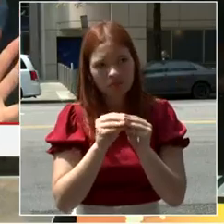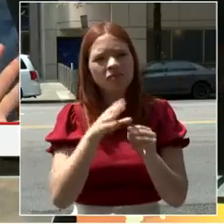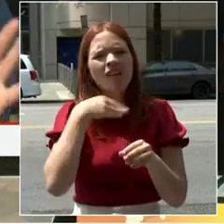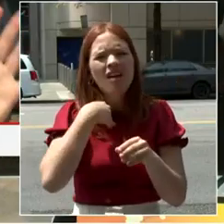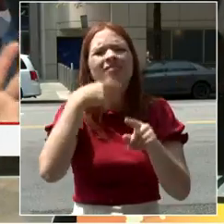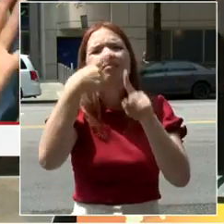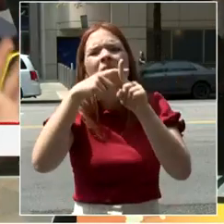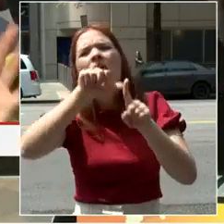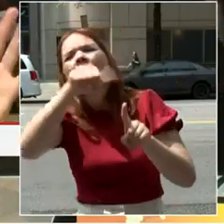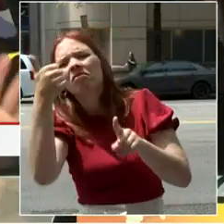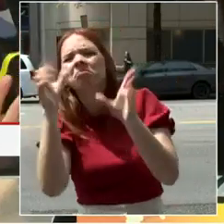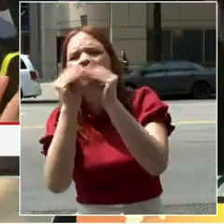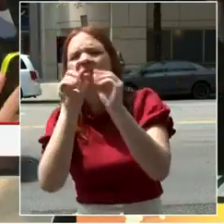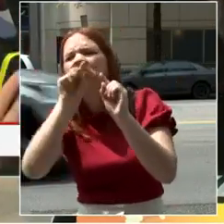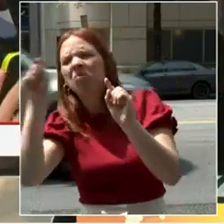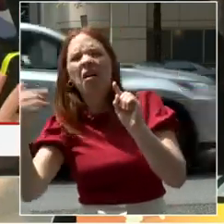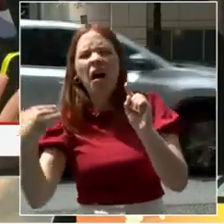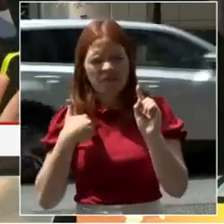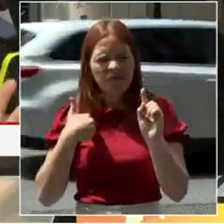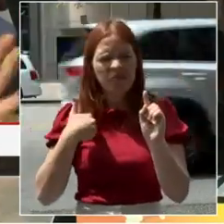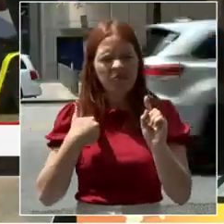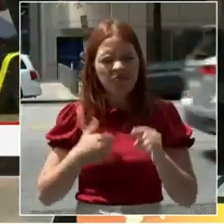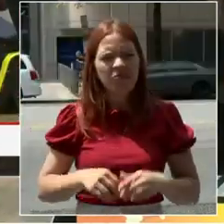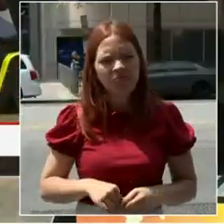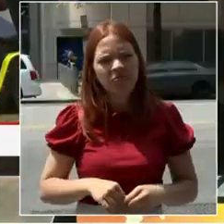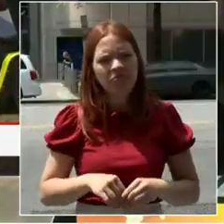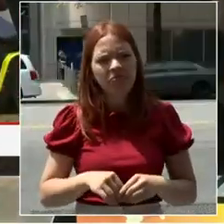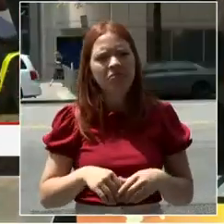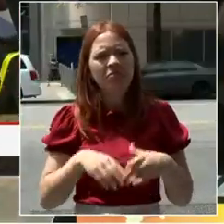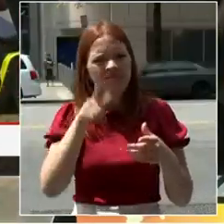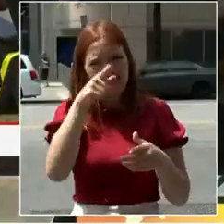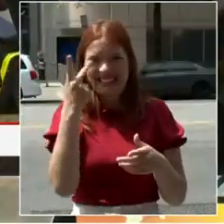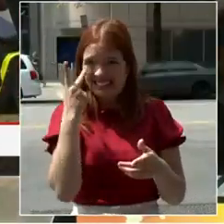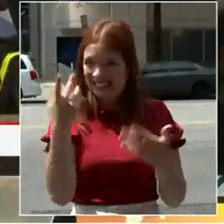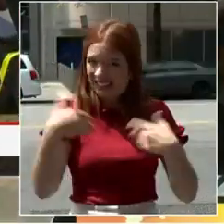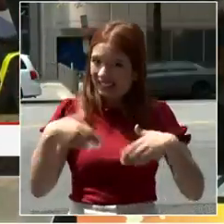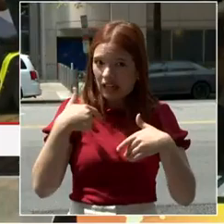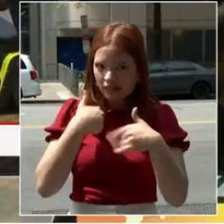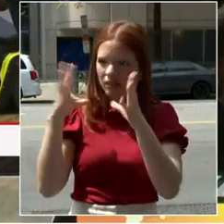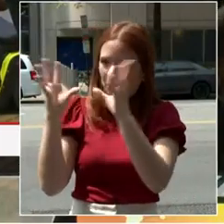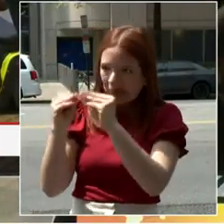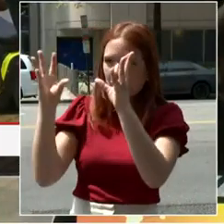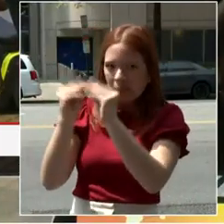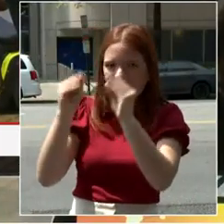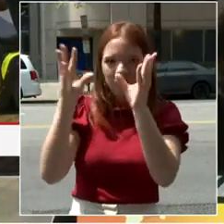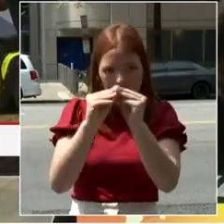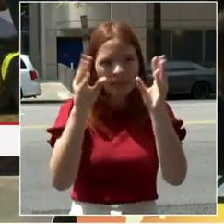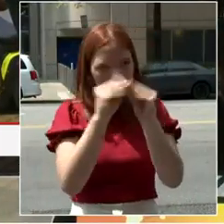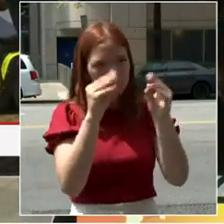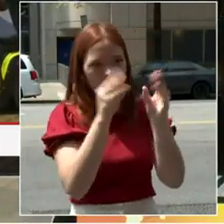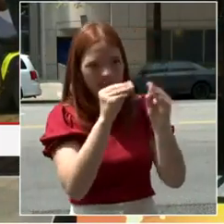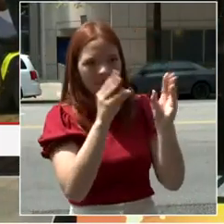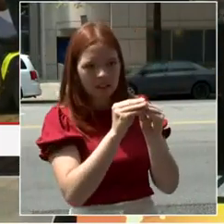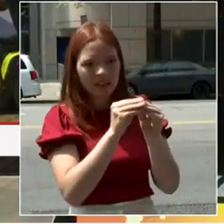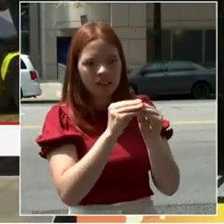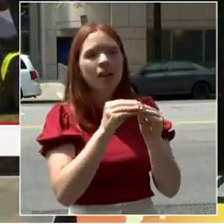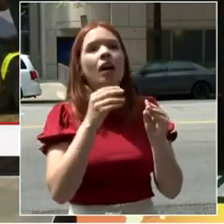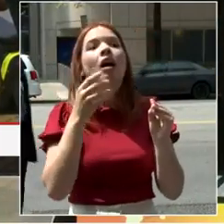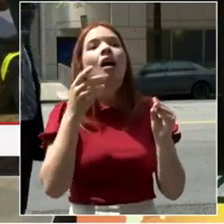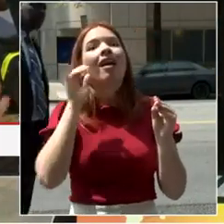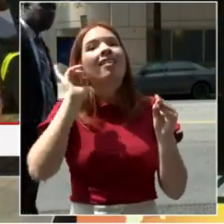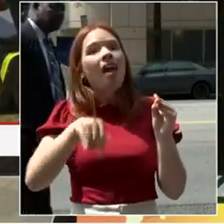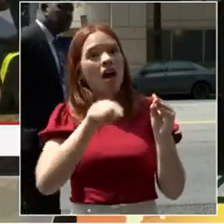insights from this public engagement process are going to inform the economic development study. And that will be the key